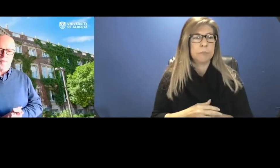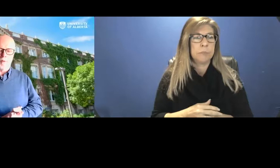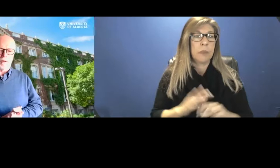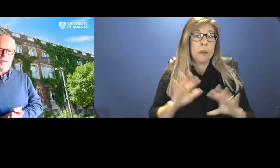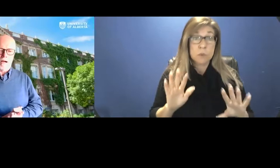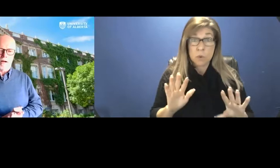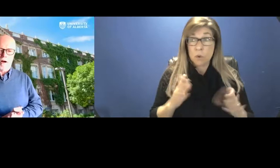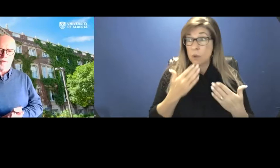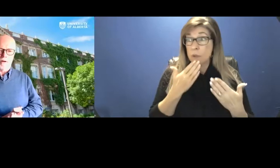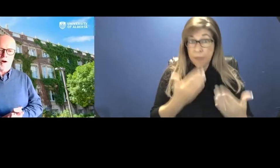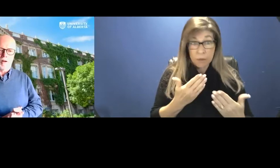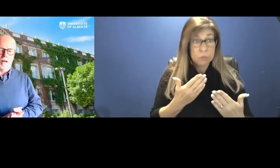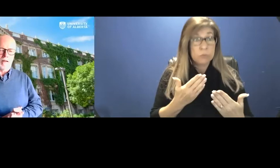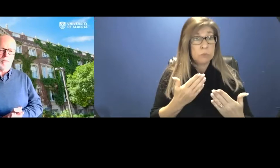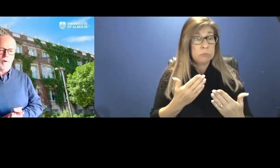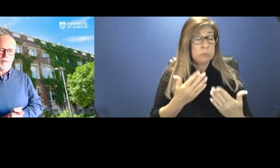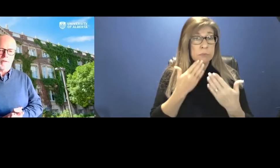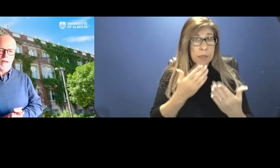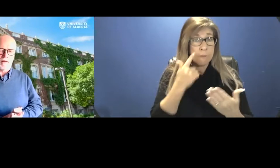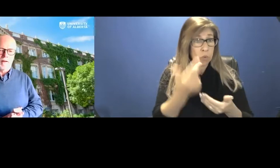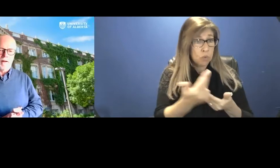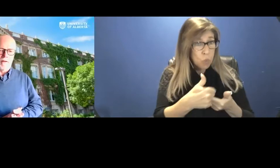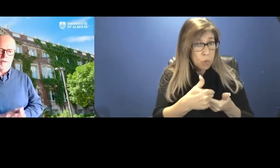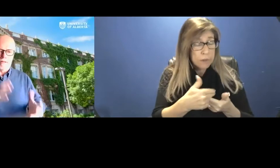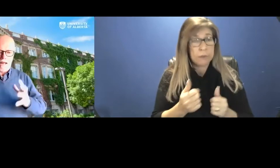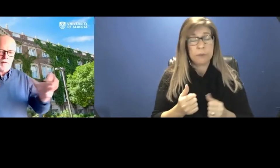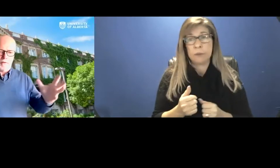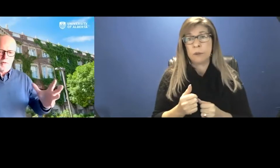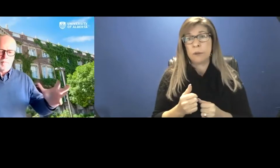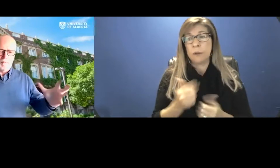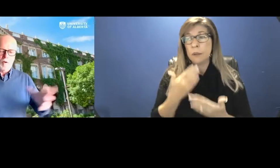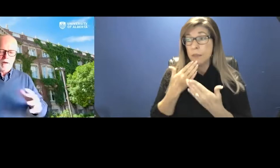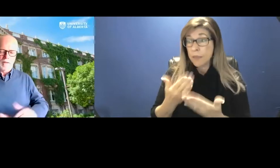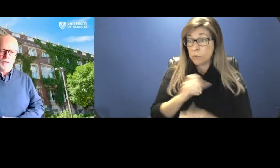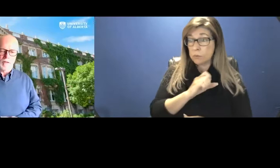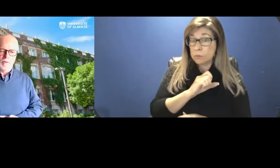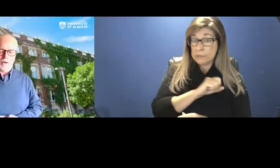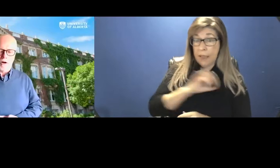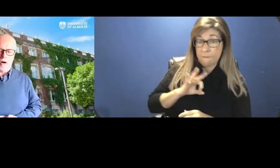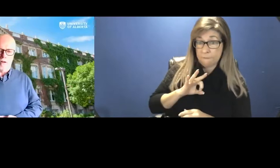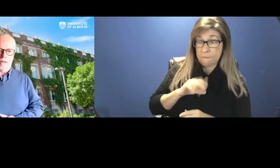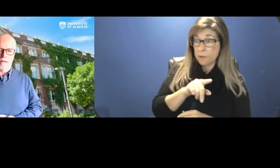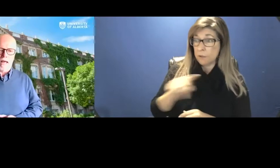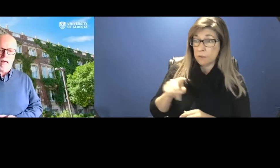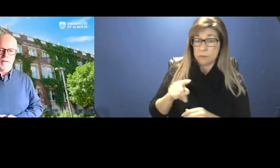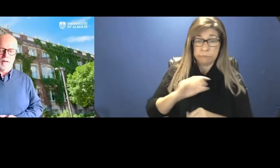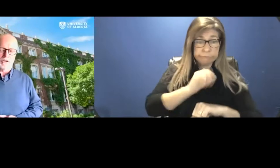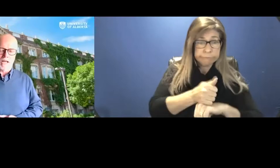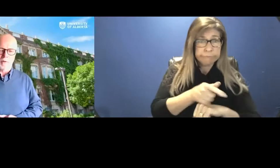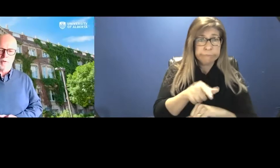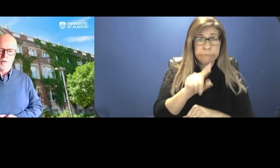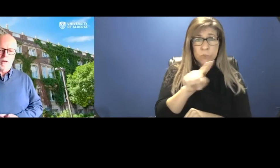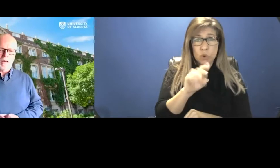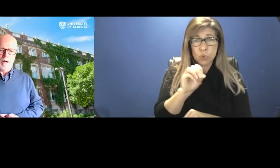everyone, uh, on the call, want to thank the staff who, who managed, uh, call and, and, uh,